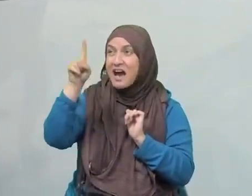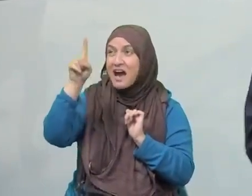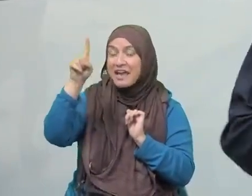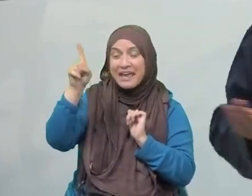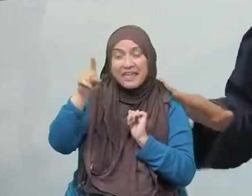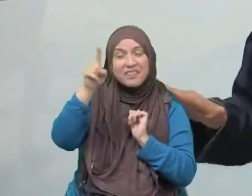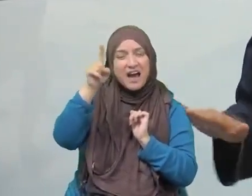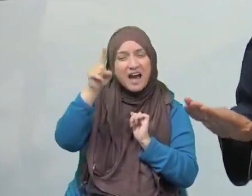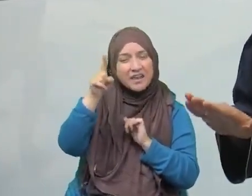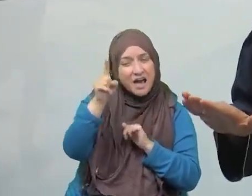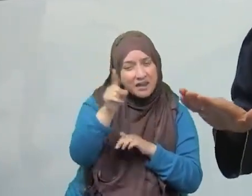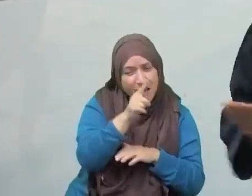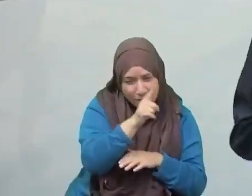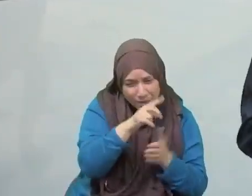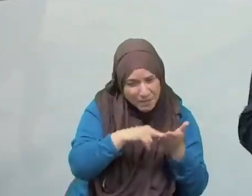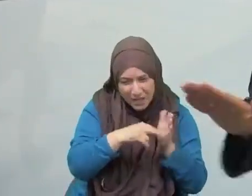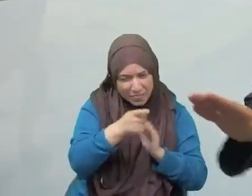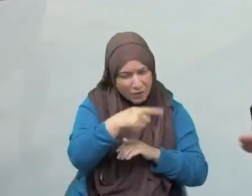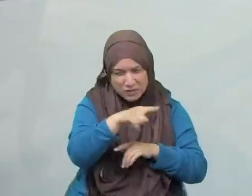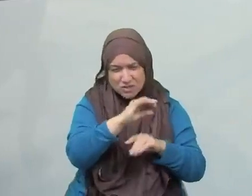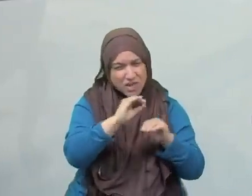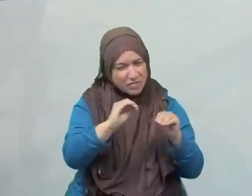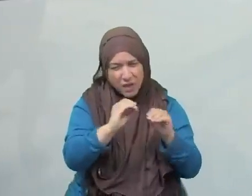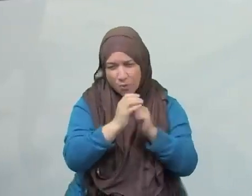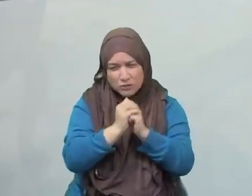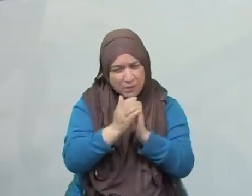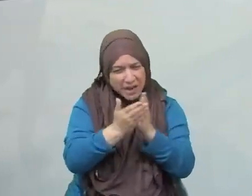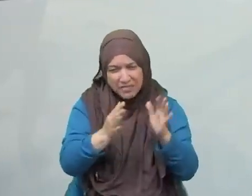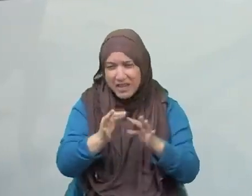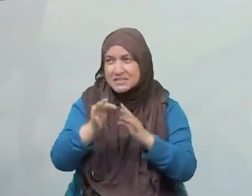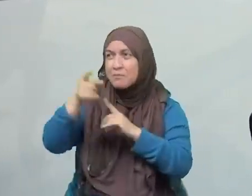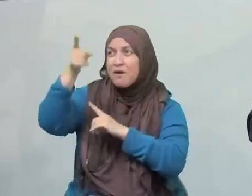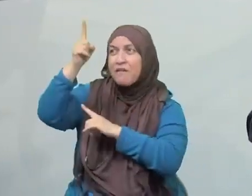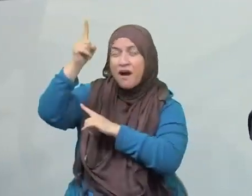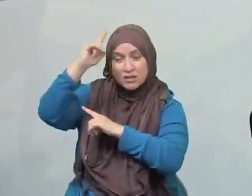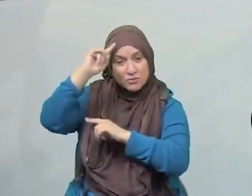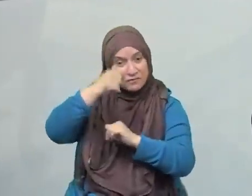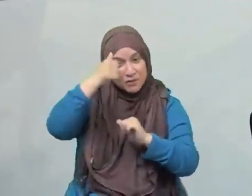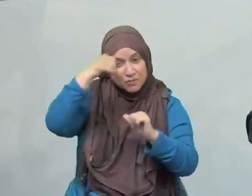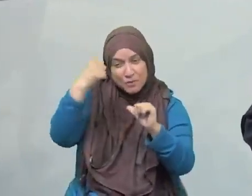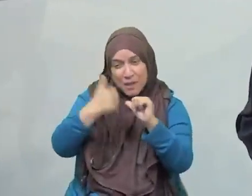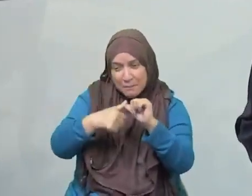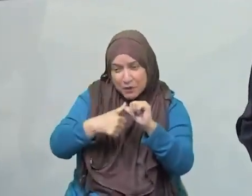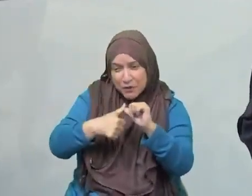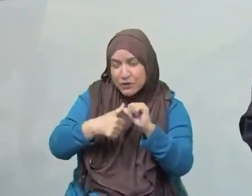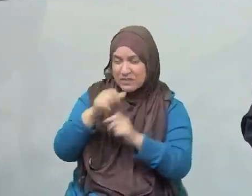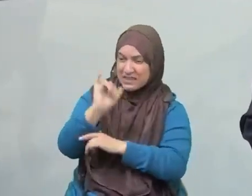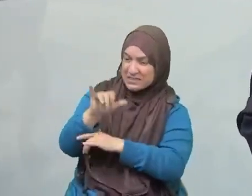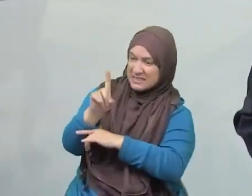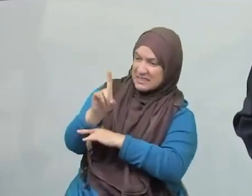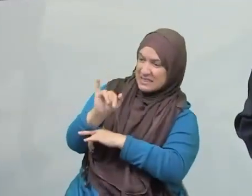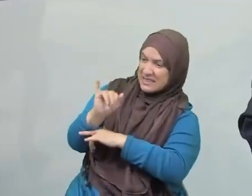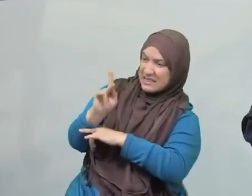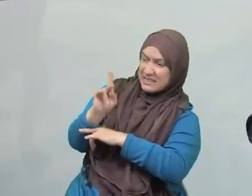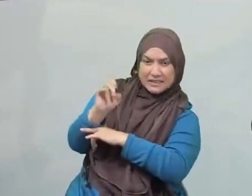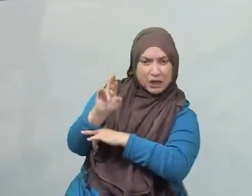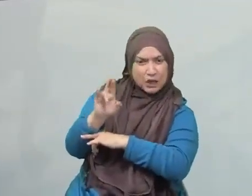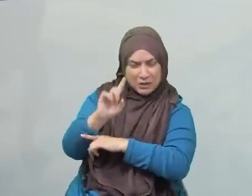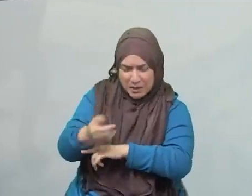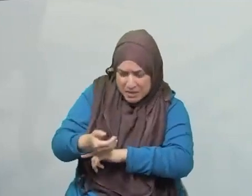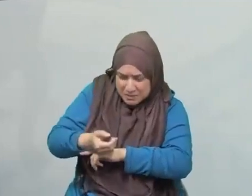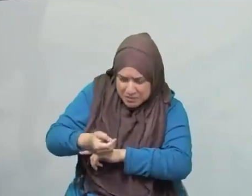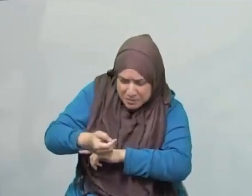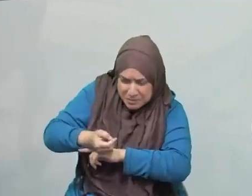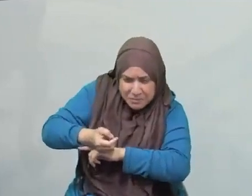take up all of your dua and that would be sufficient. Sallallahu alayhi wa sallam. And we know that it's the day of Friday, the most beloved